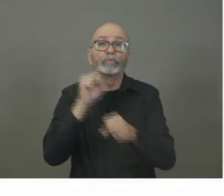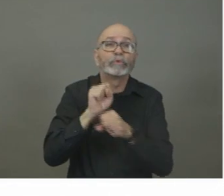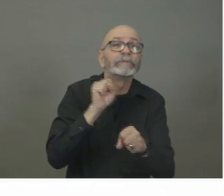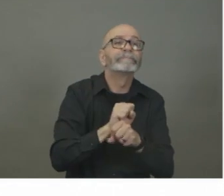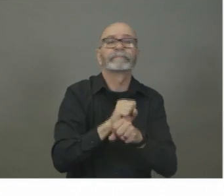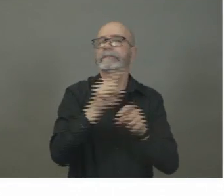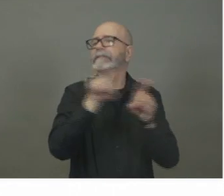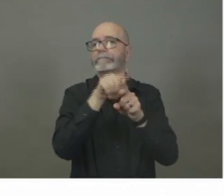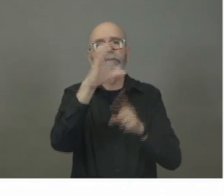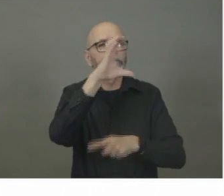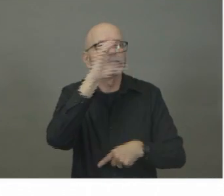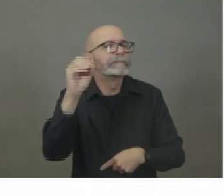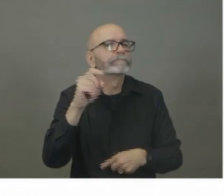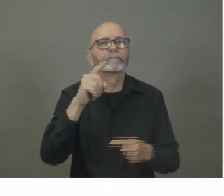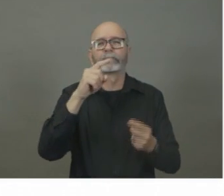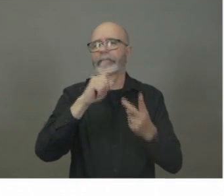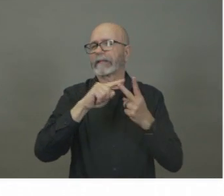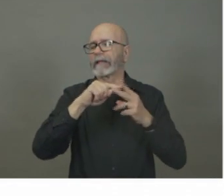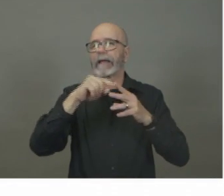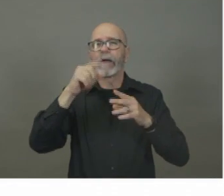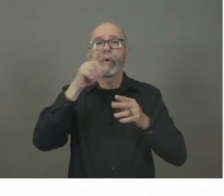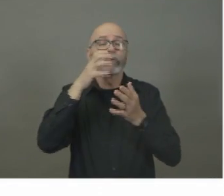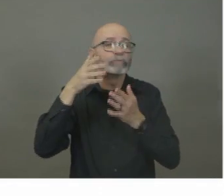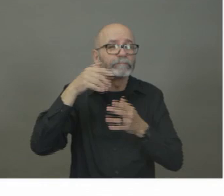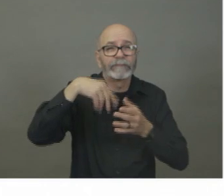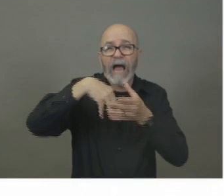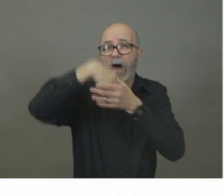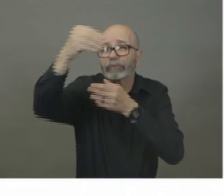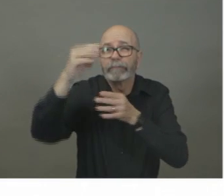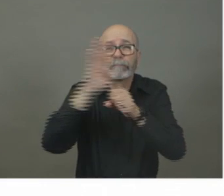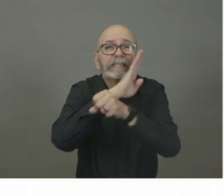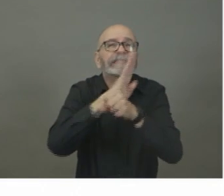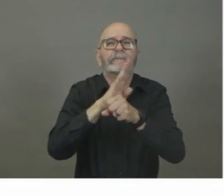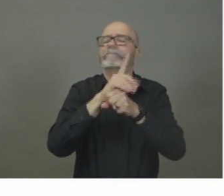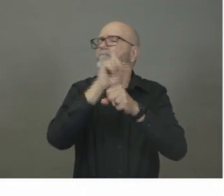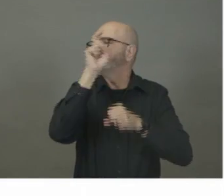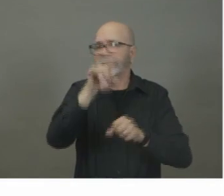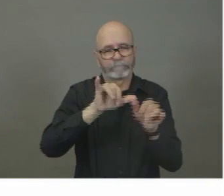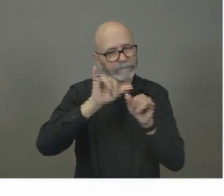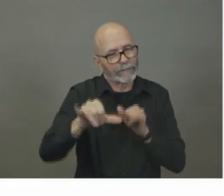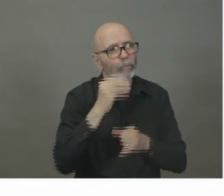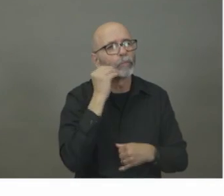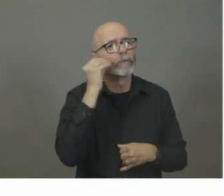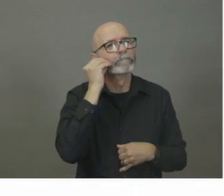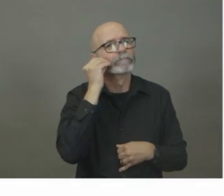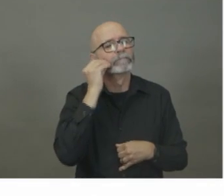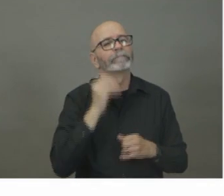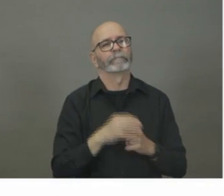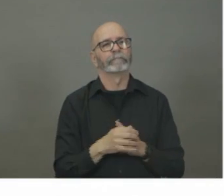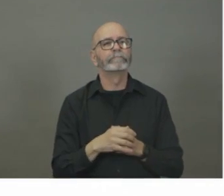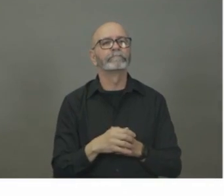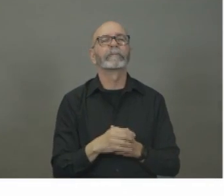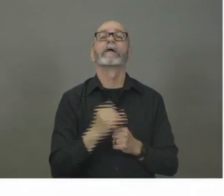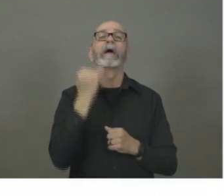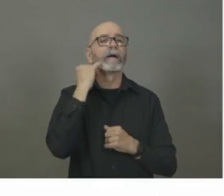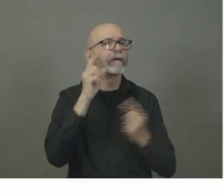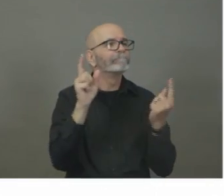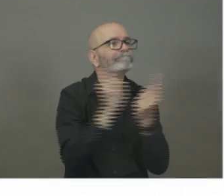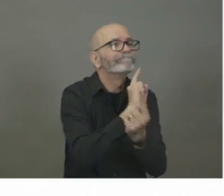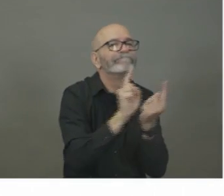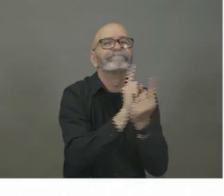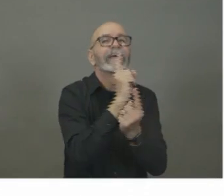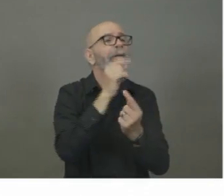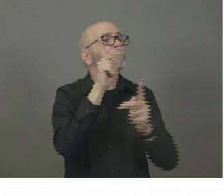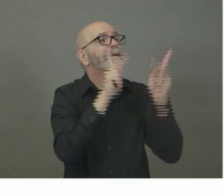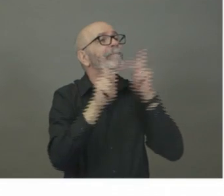we're asking people to minimize so do not have gatherings more than 150 people. It's when we get large numbers of people